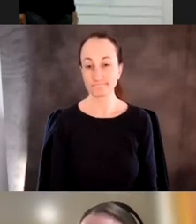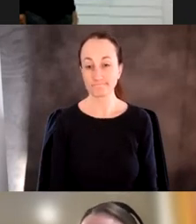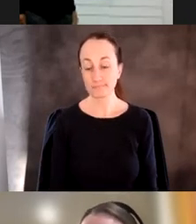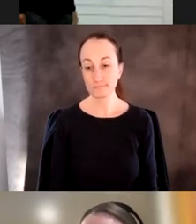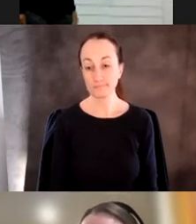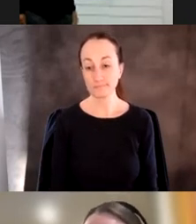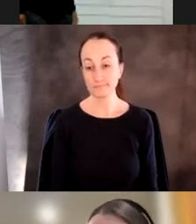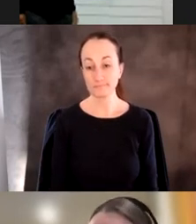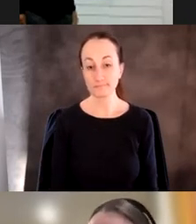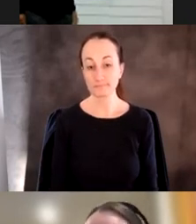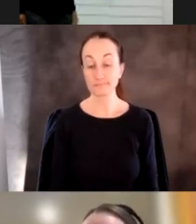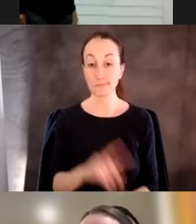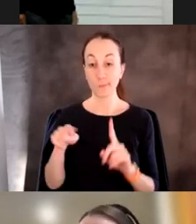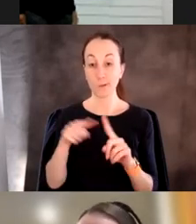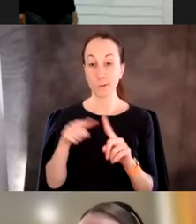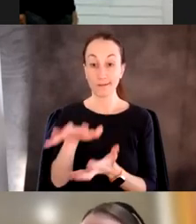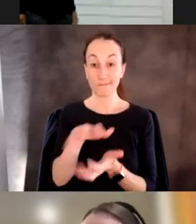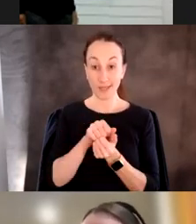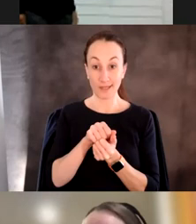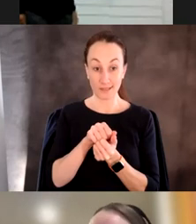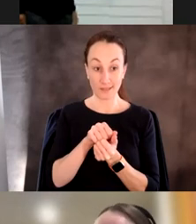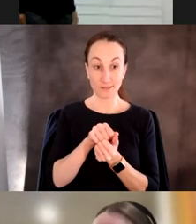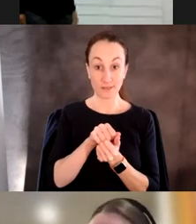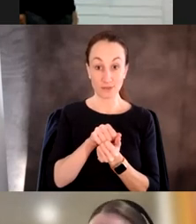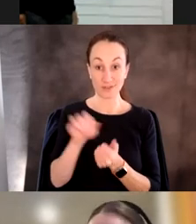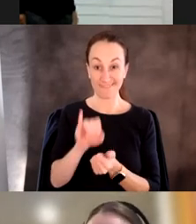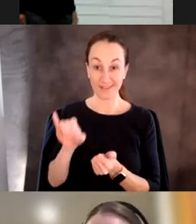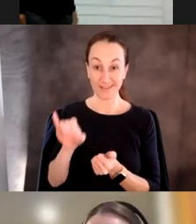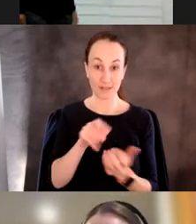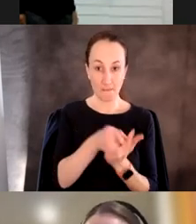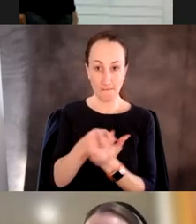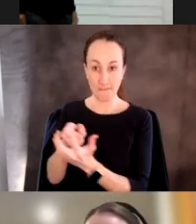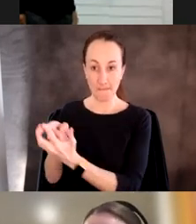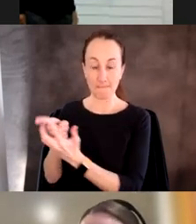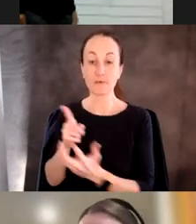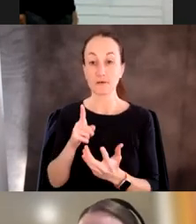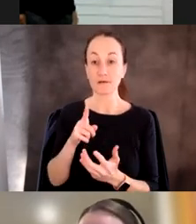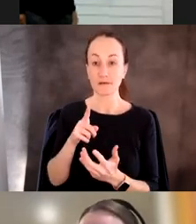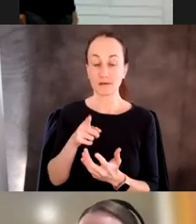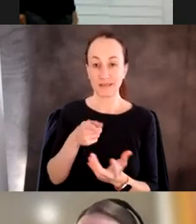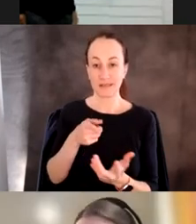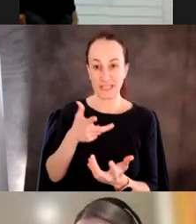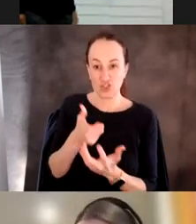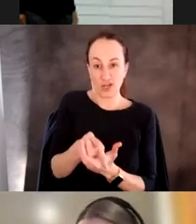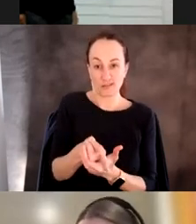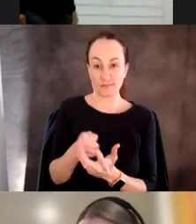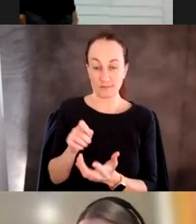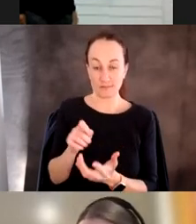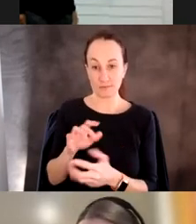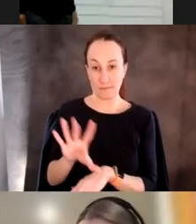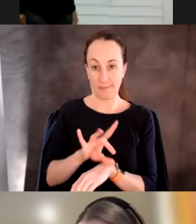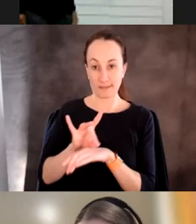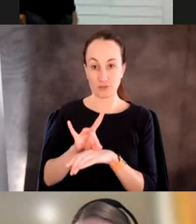Once the phage infects, the DNA that encodes your protein is injected into the bacteria. The bacteria